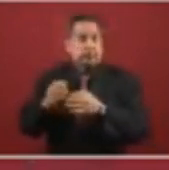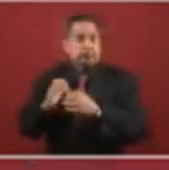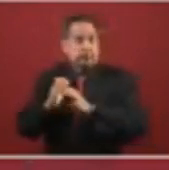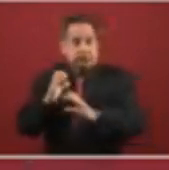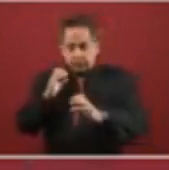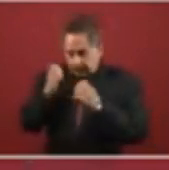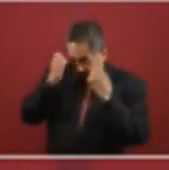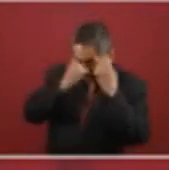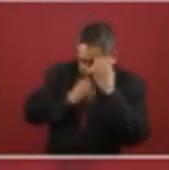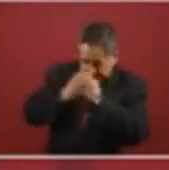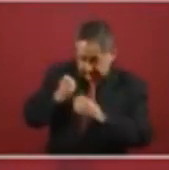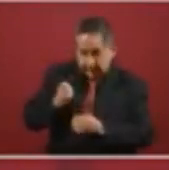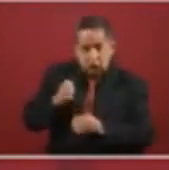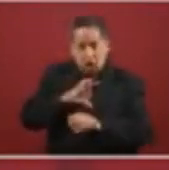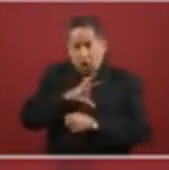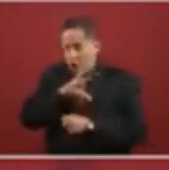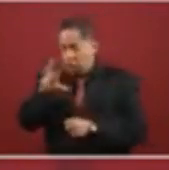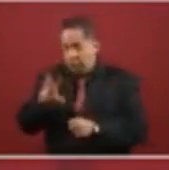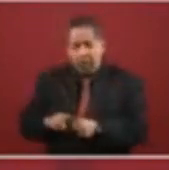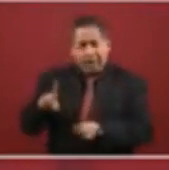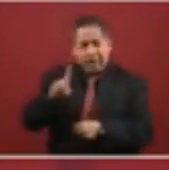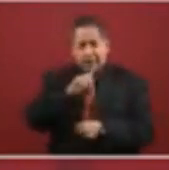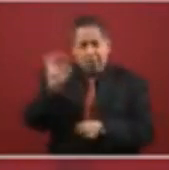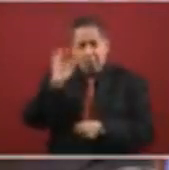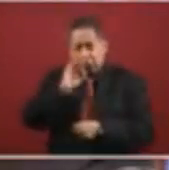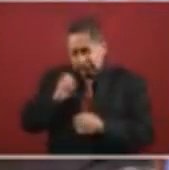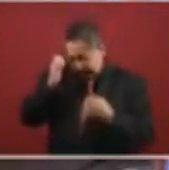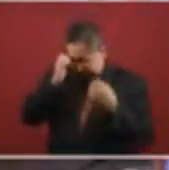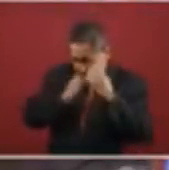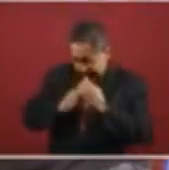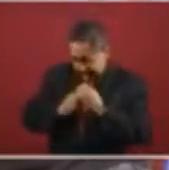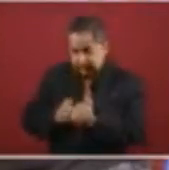The 100 percent of the tomato.